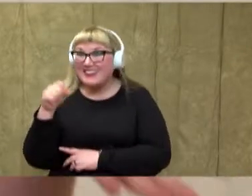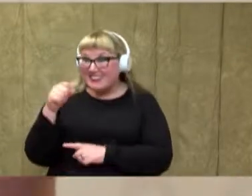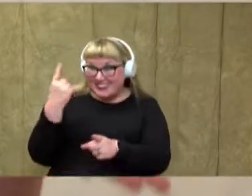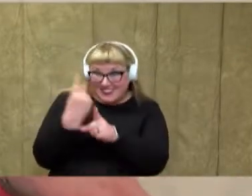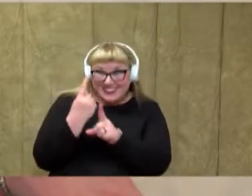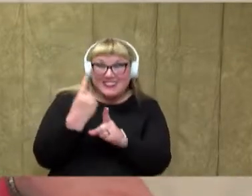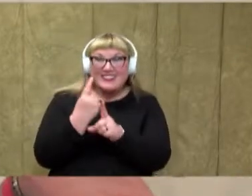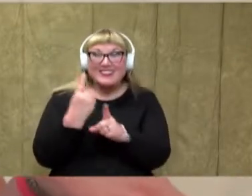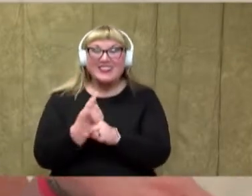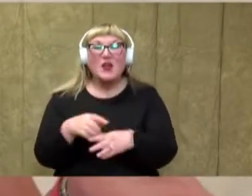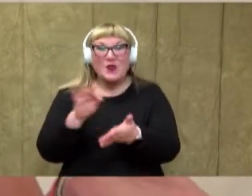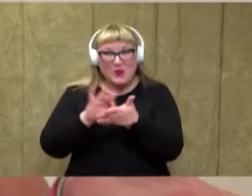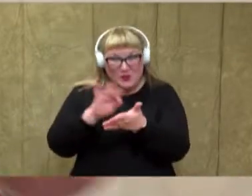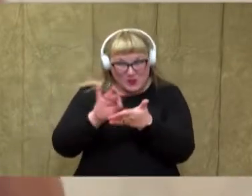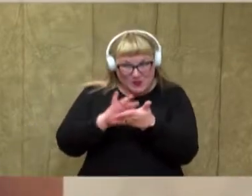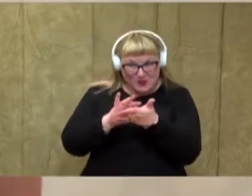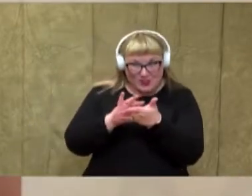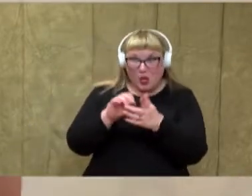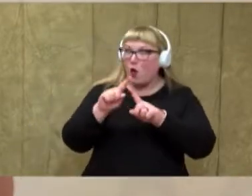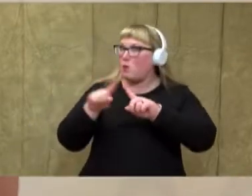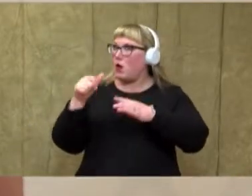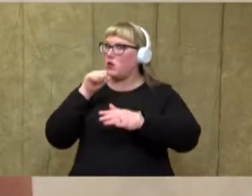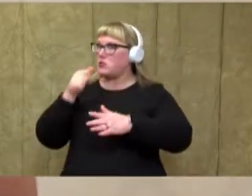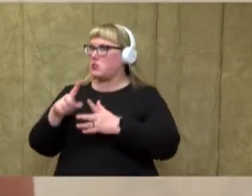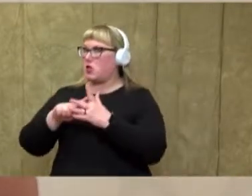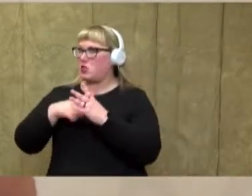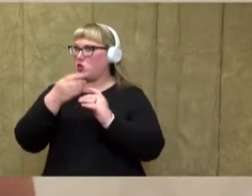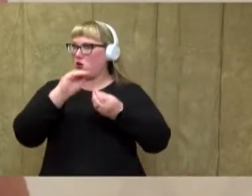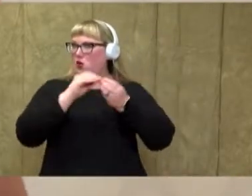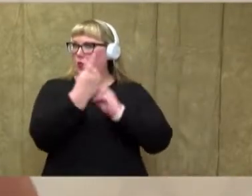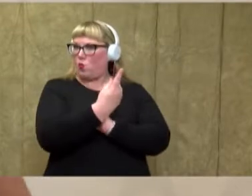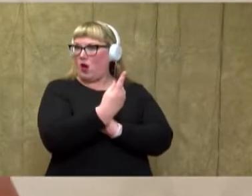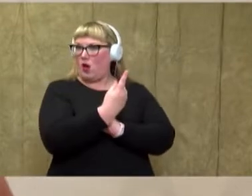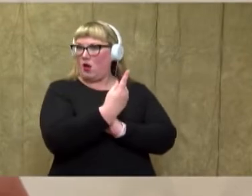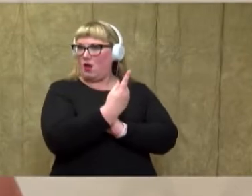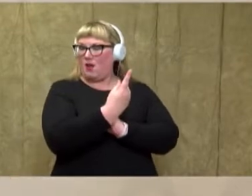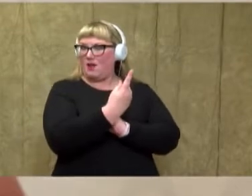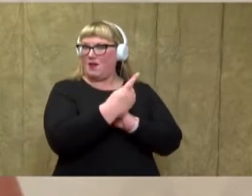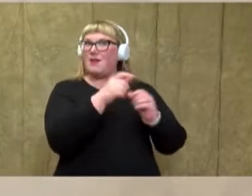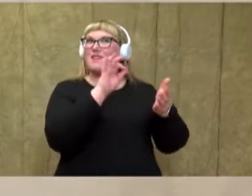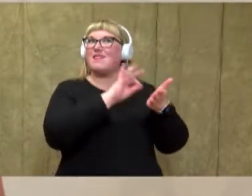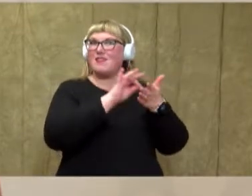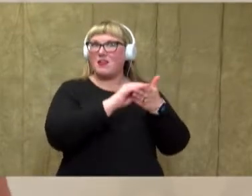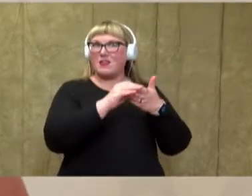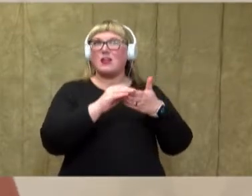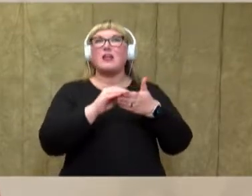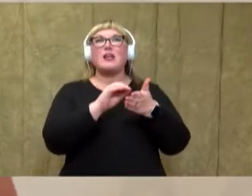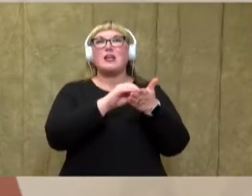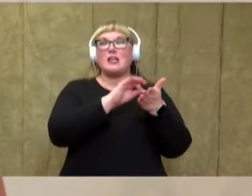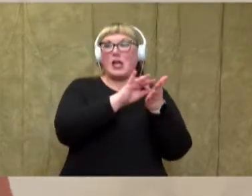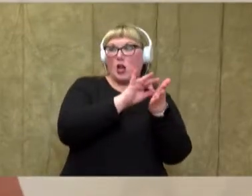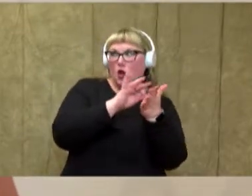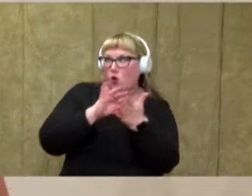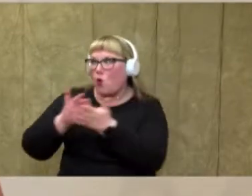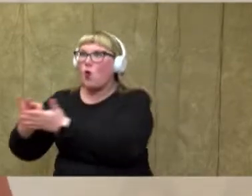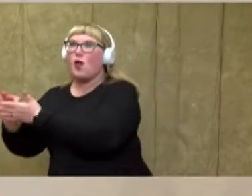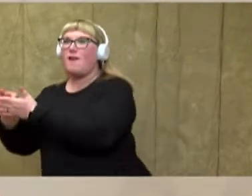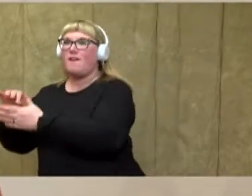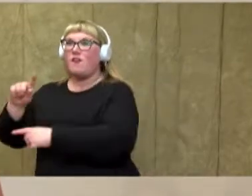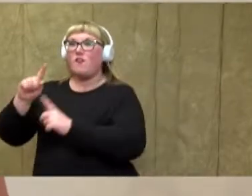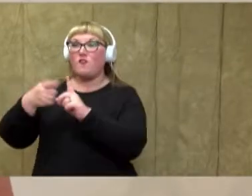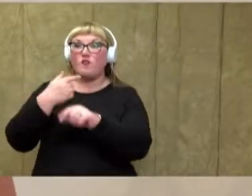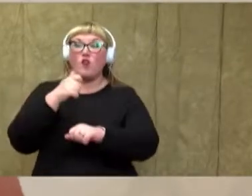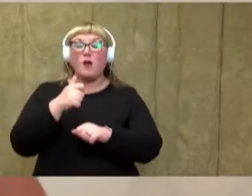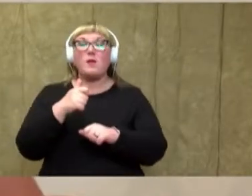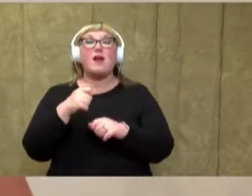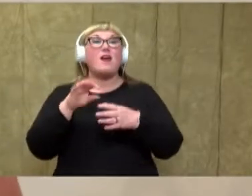right. We are counting but we are not starting with the number one. We are counting on from any number other than